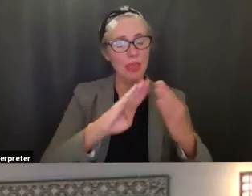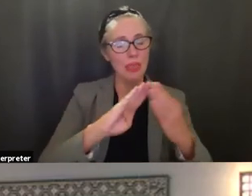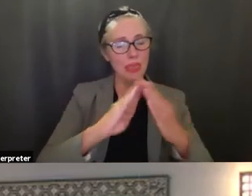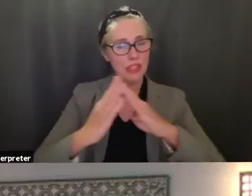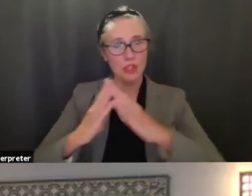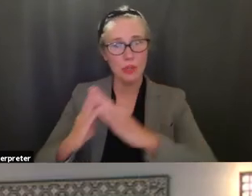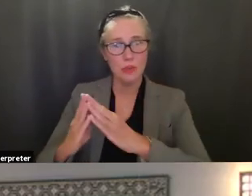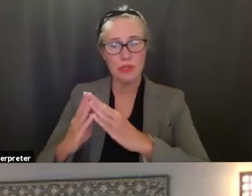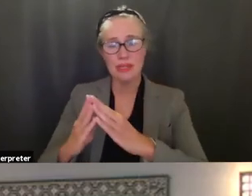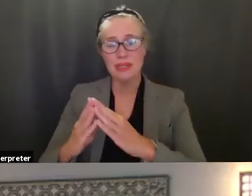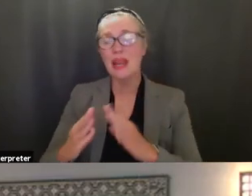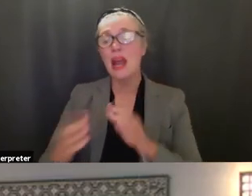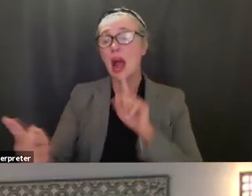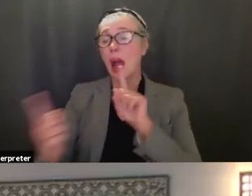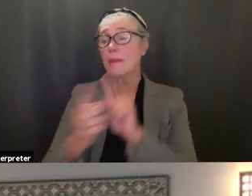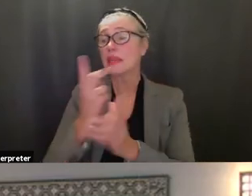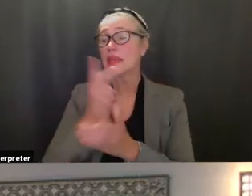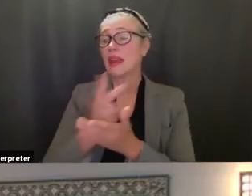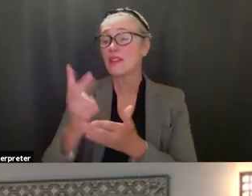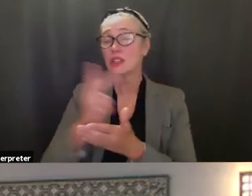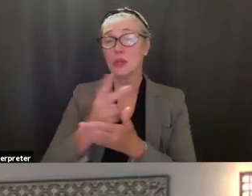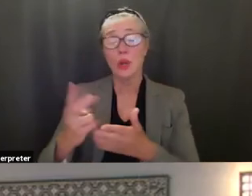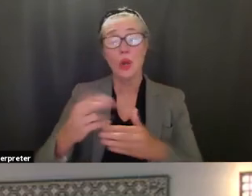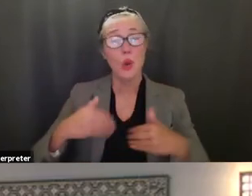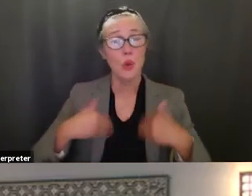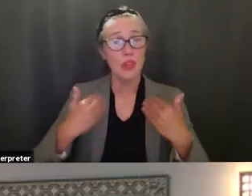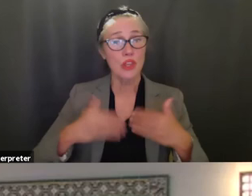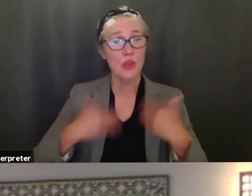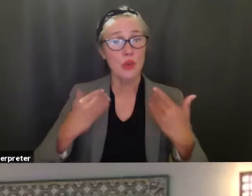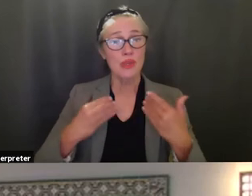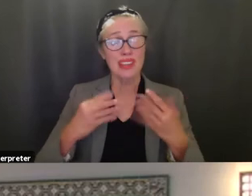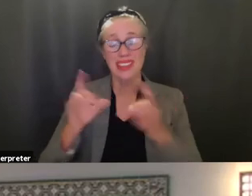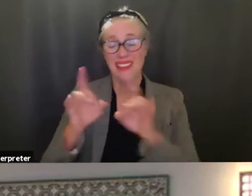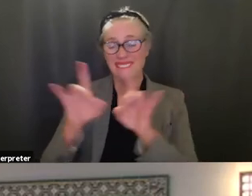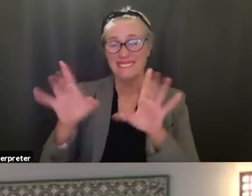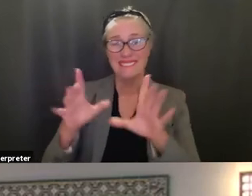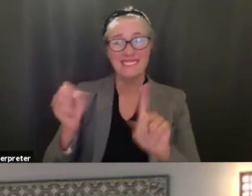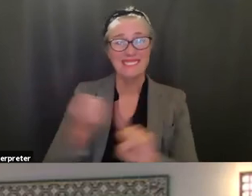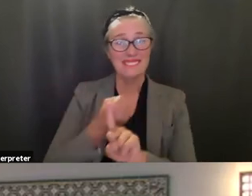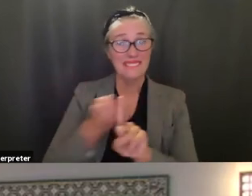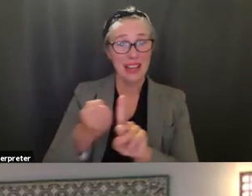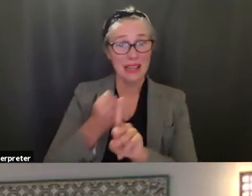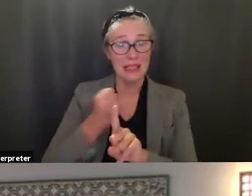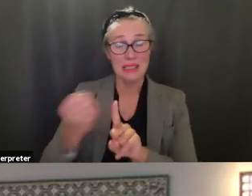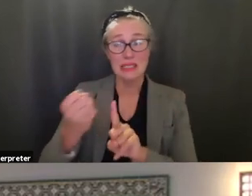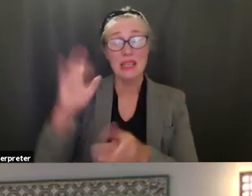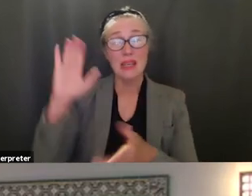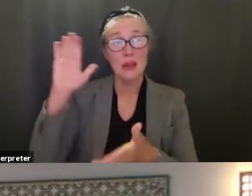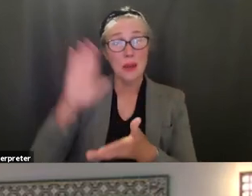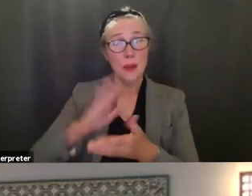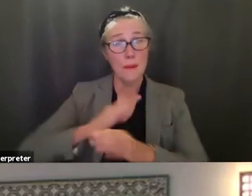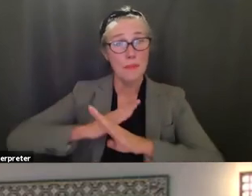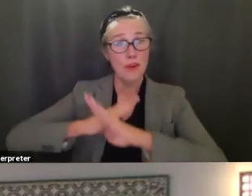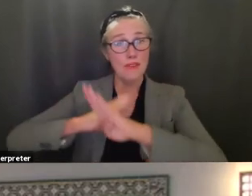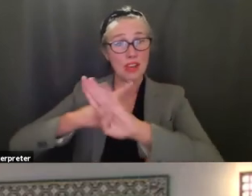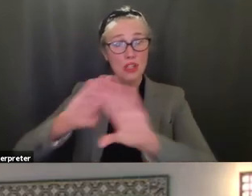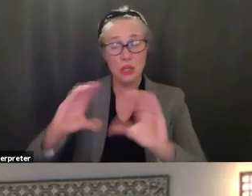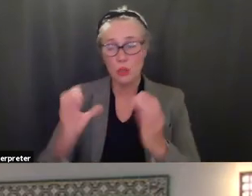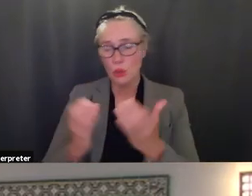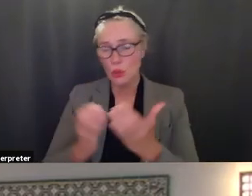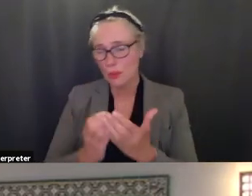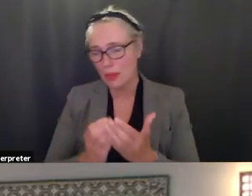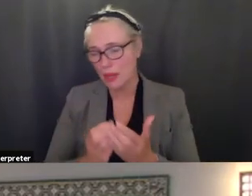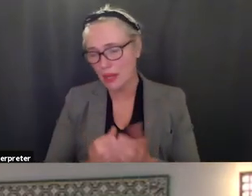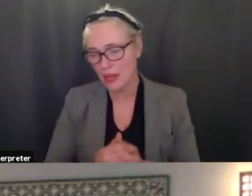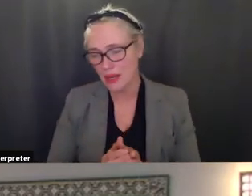two weeks i've been meeting with the youth violence prevention group that we have here um including our you know ismail huerta our